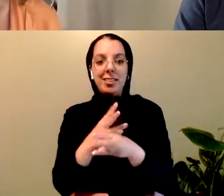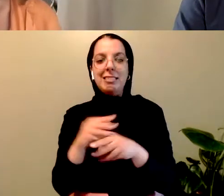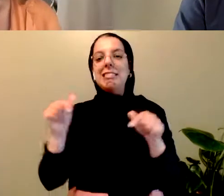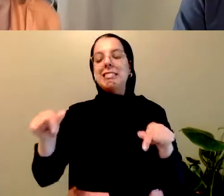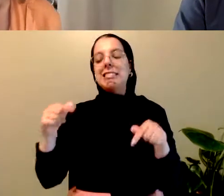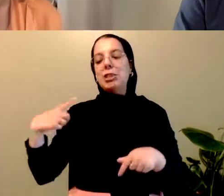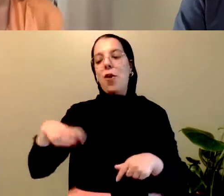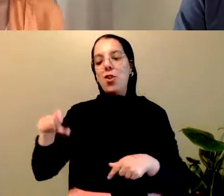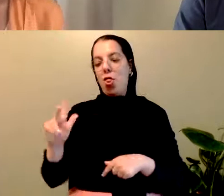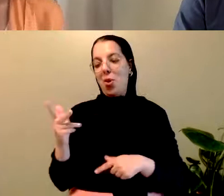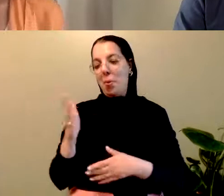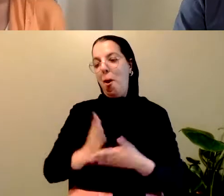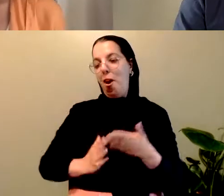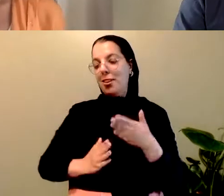Conference.